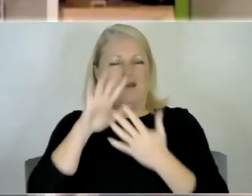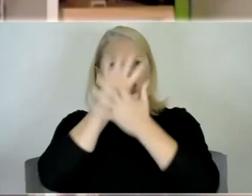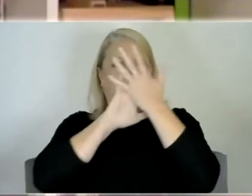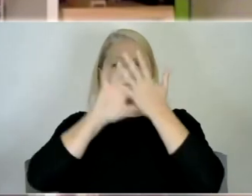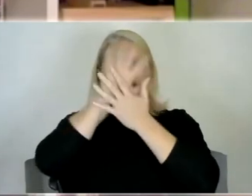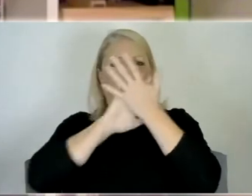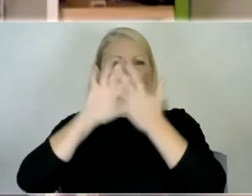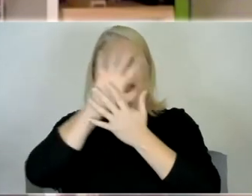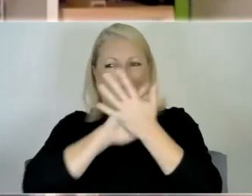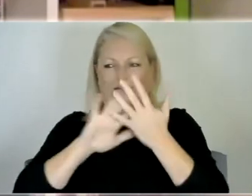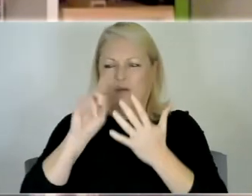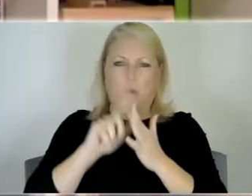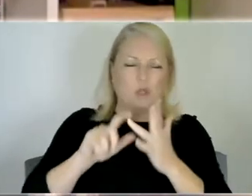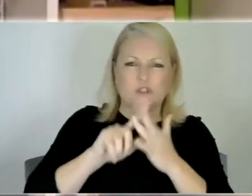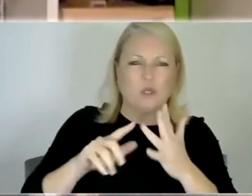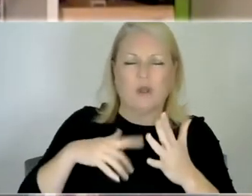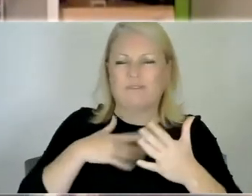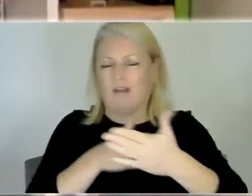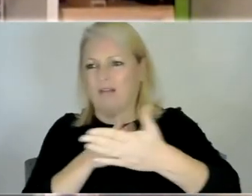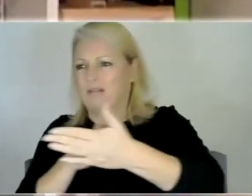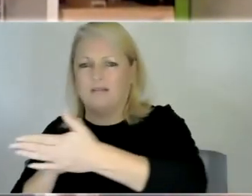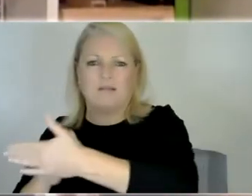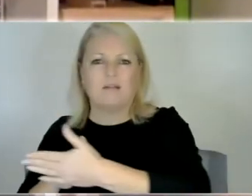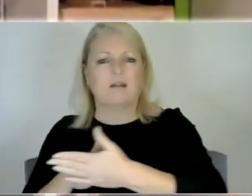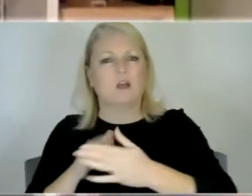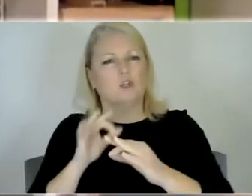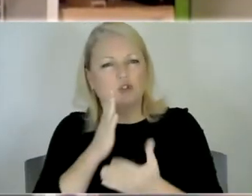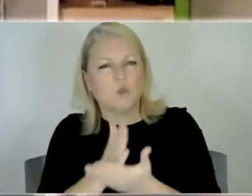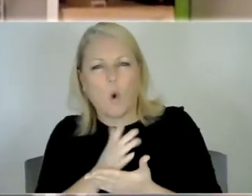knowing what to do really or what to do next um